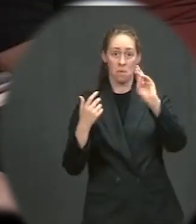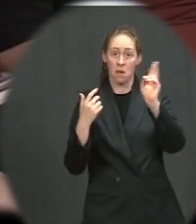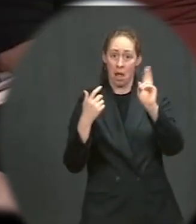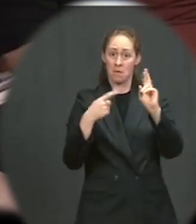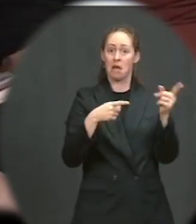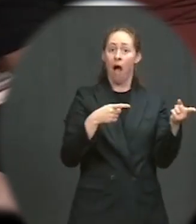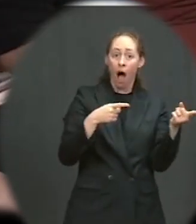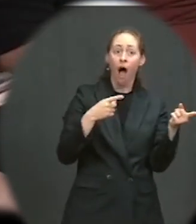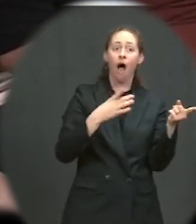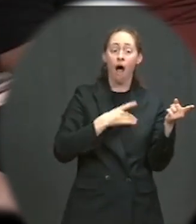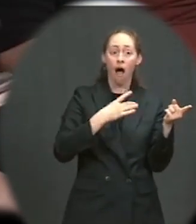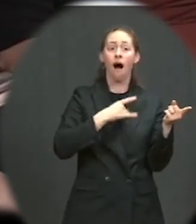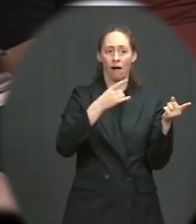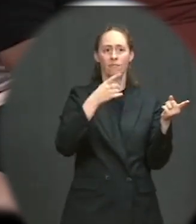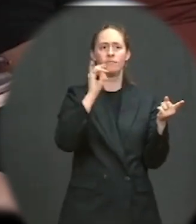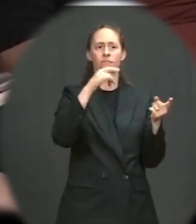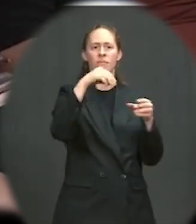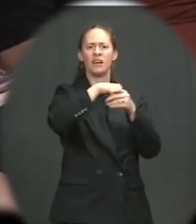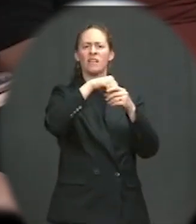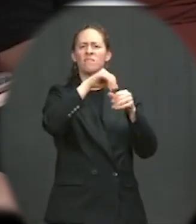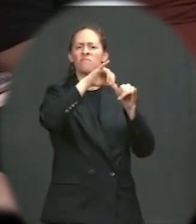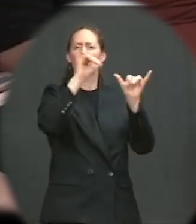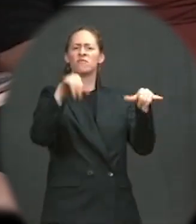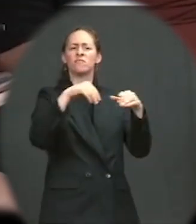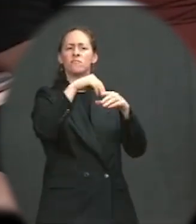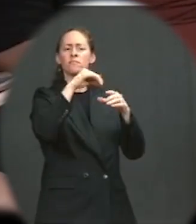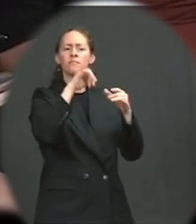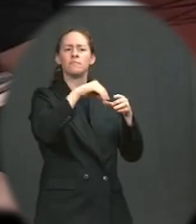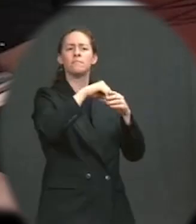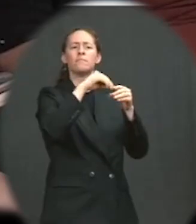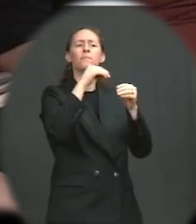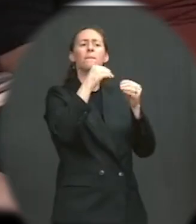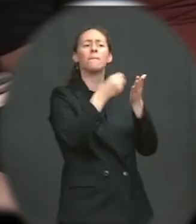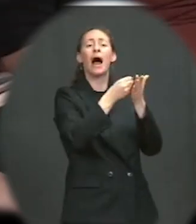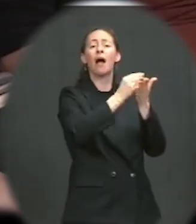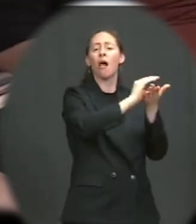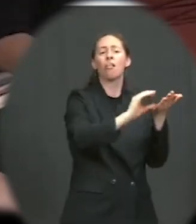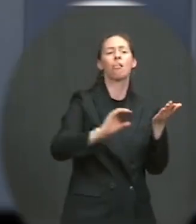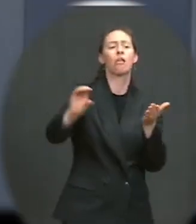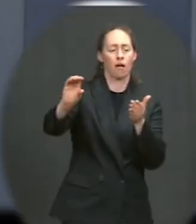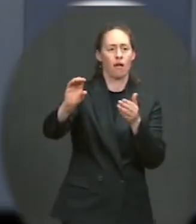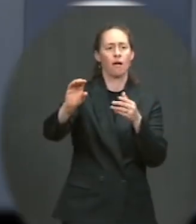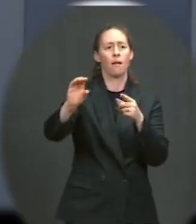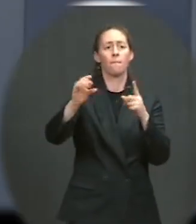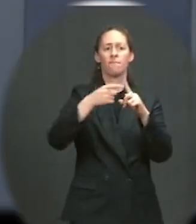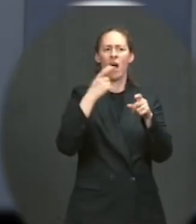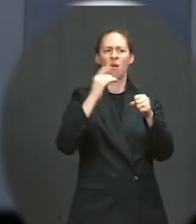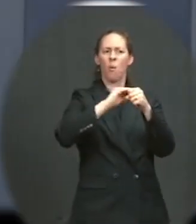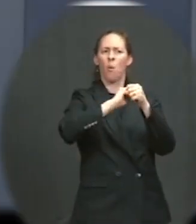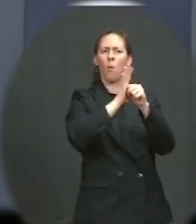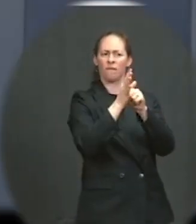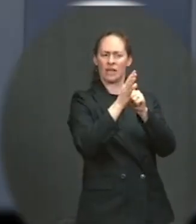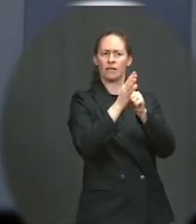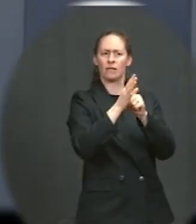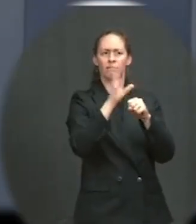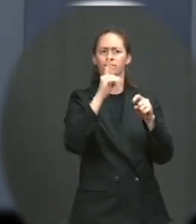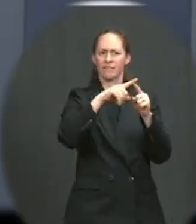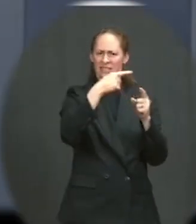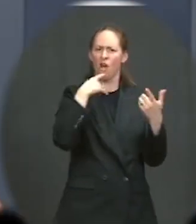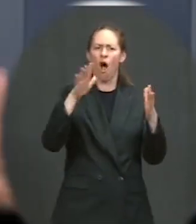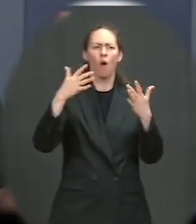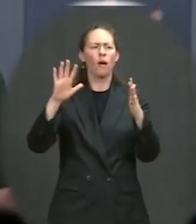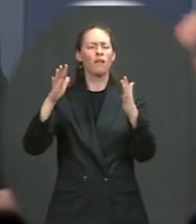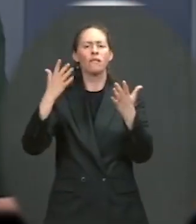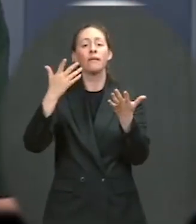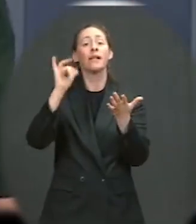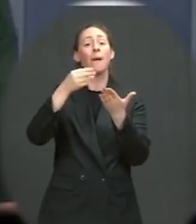infrastructure plan, the White House said that money was already allocated. So what's the difference? Well, the money was always allocated in state and local authority as